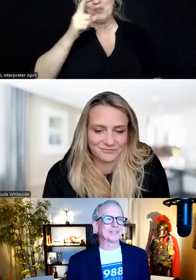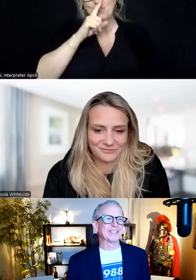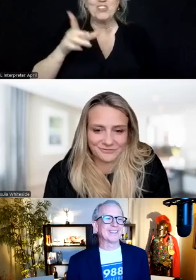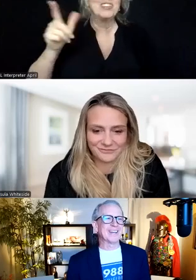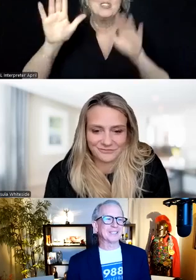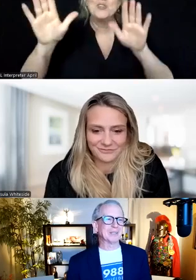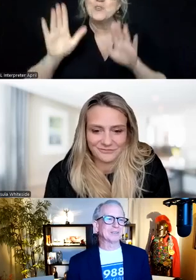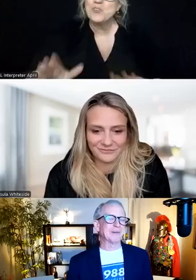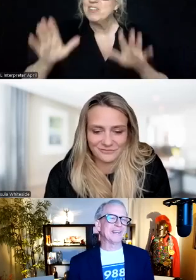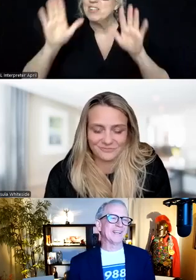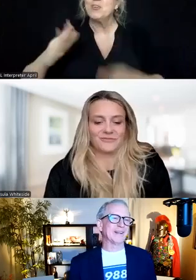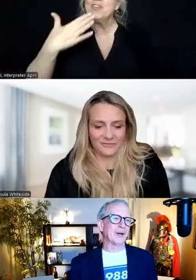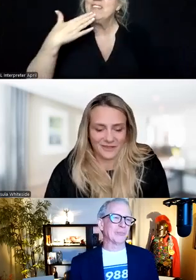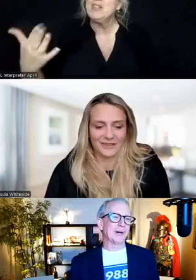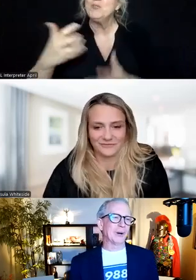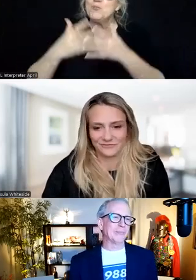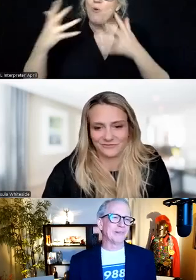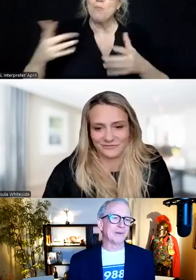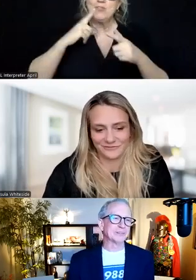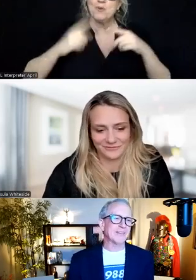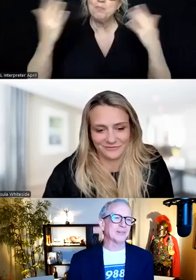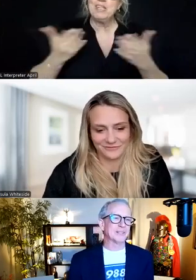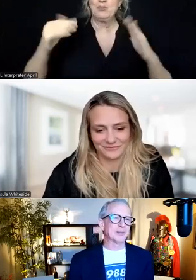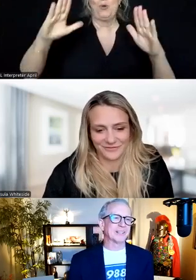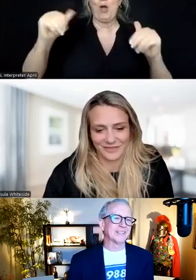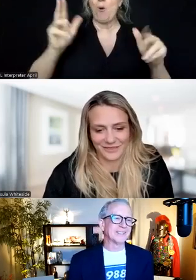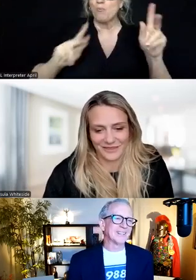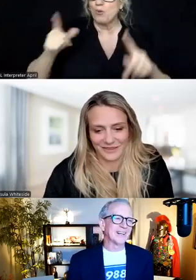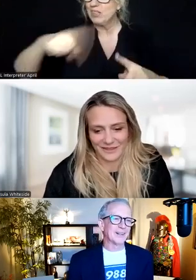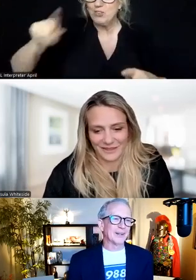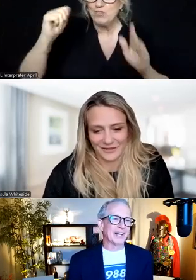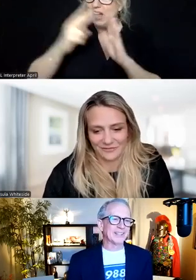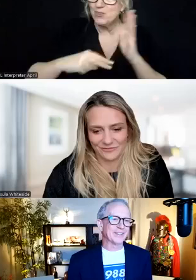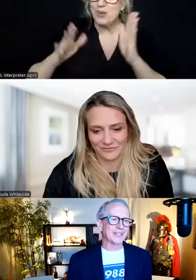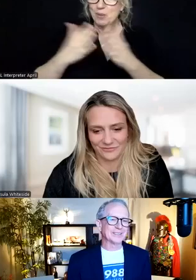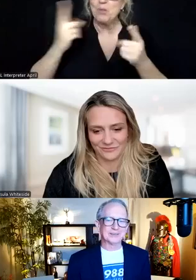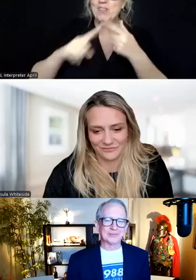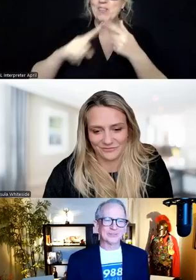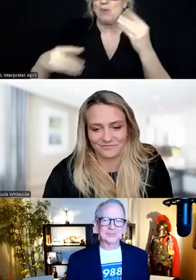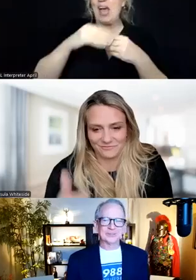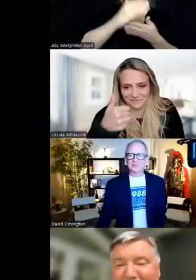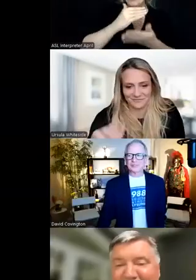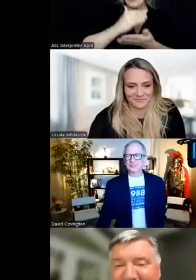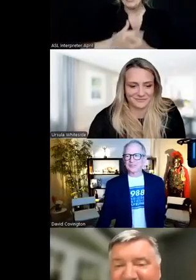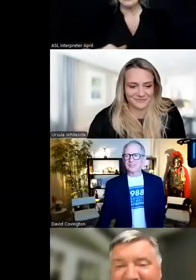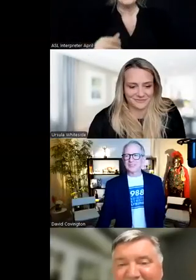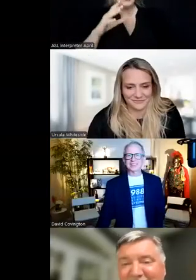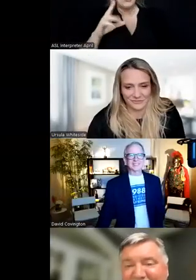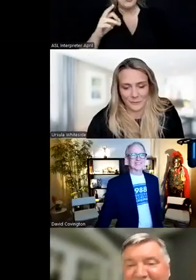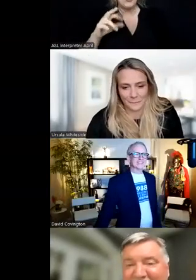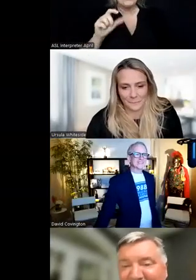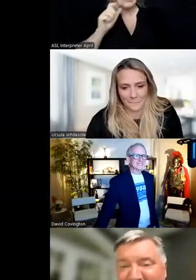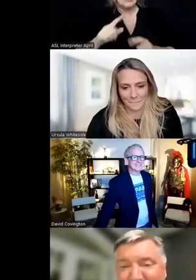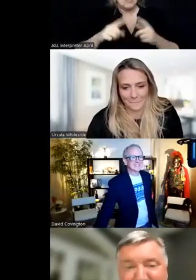Terrific, Ursula. Thanks so much for being here. And I hope if folks haven't read the book, they'll add it to their list. And Ursula, if I